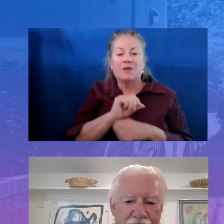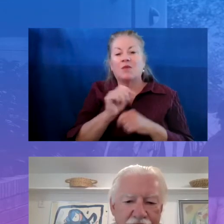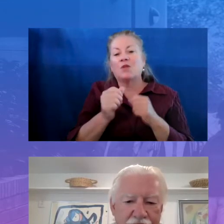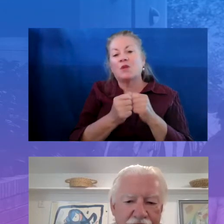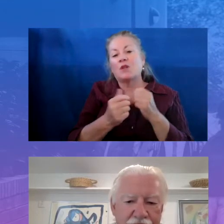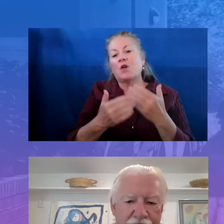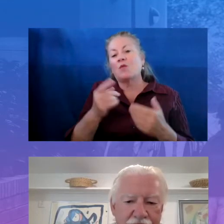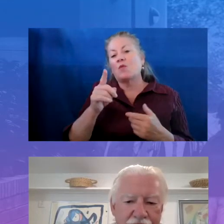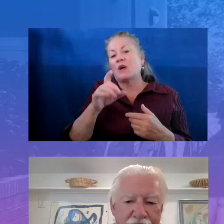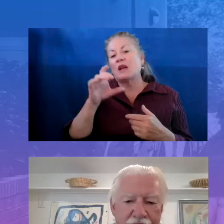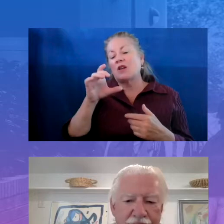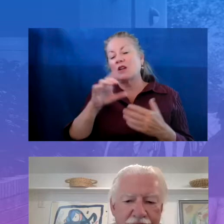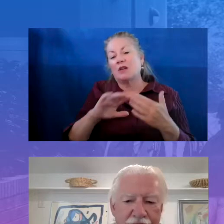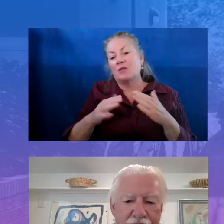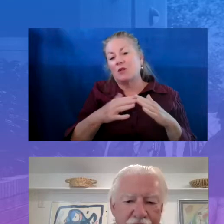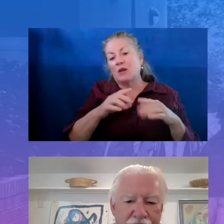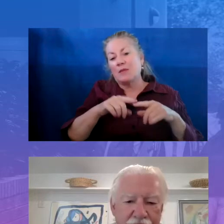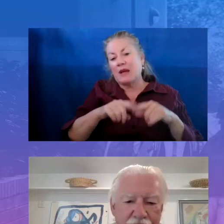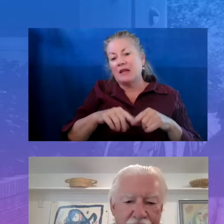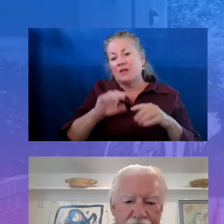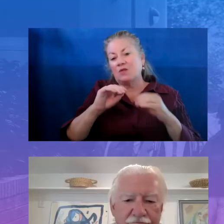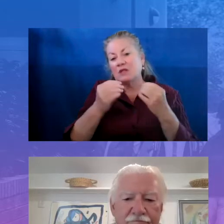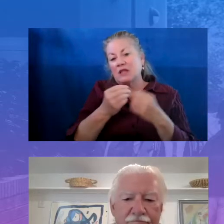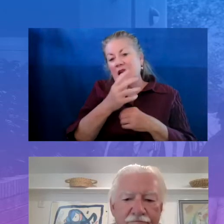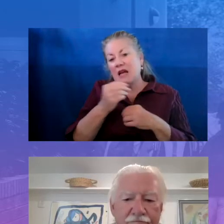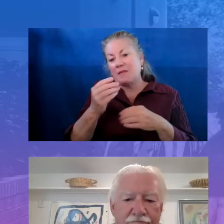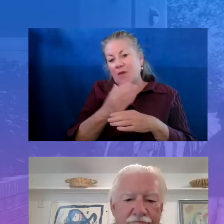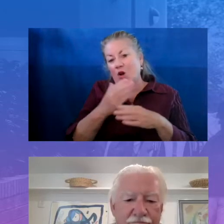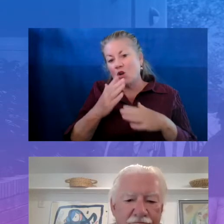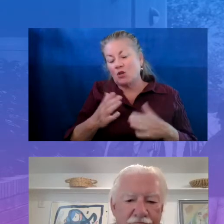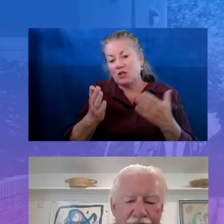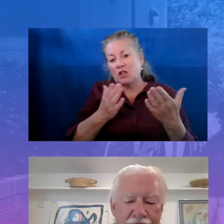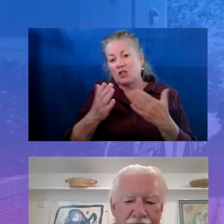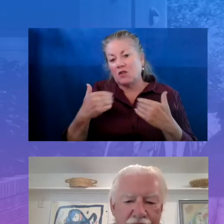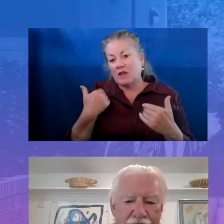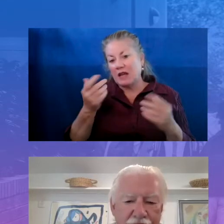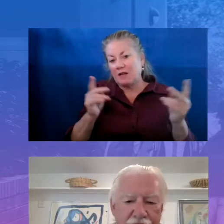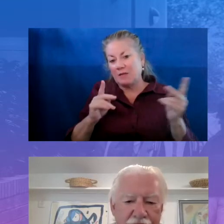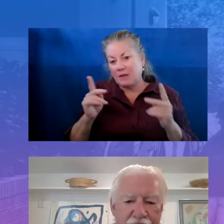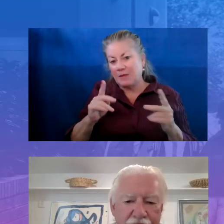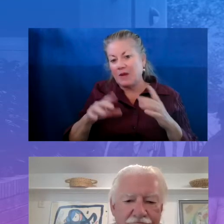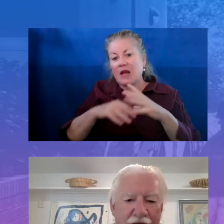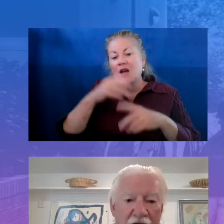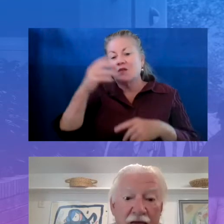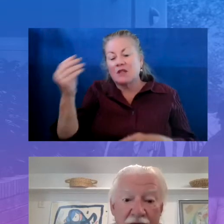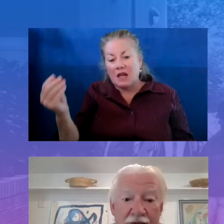organizations and partners that serve young people outside school buildings.